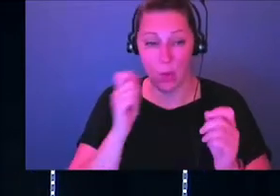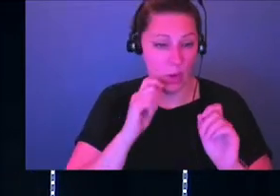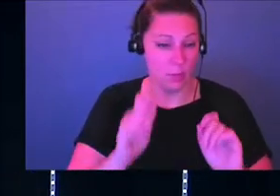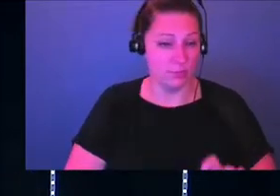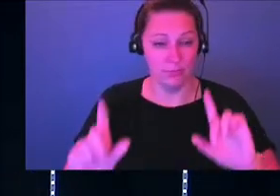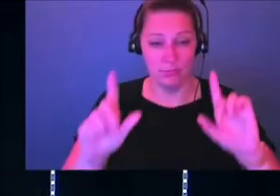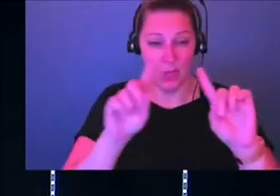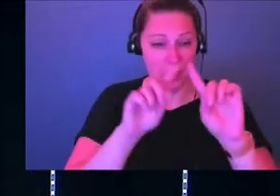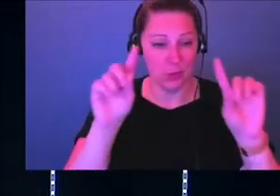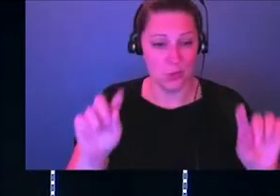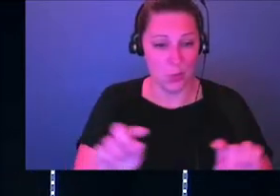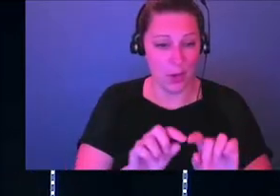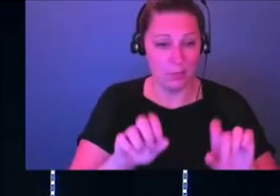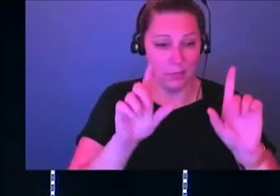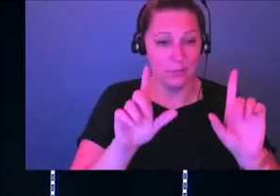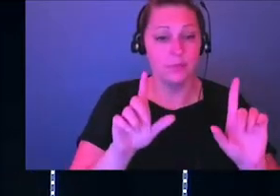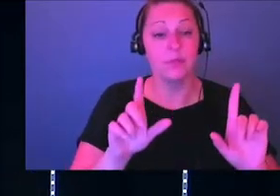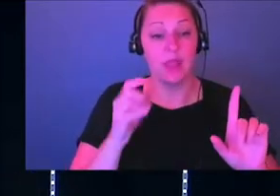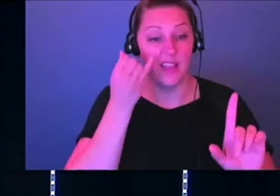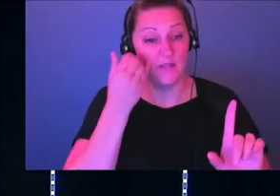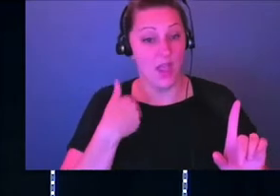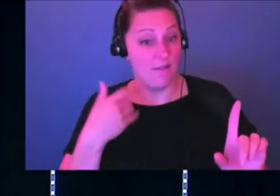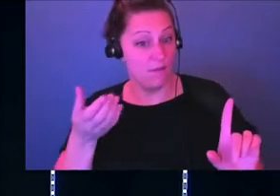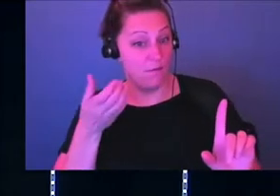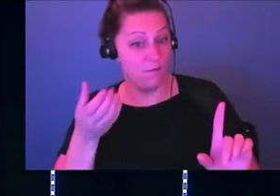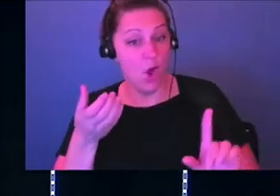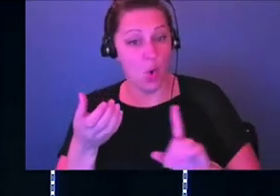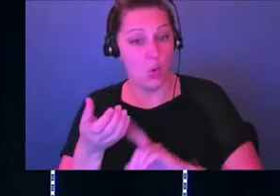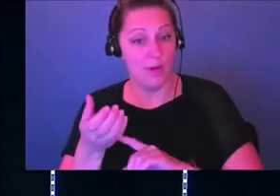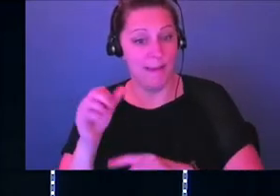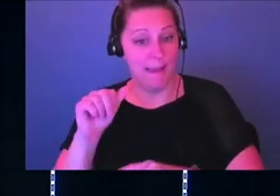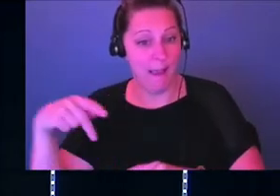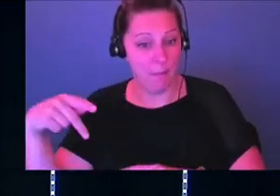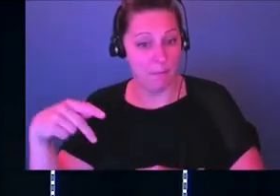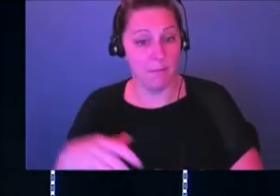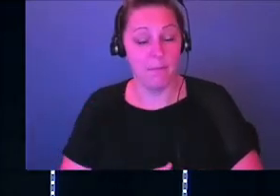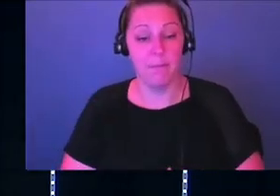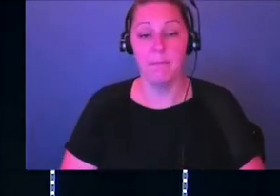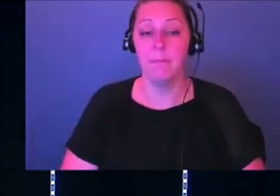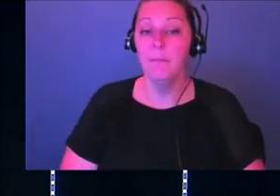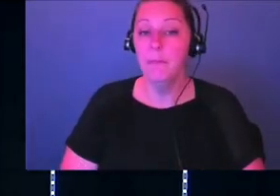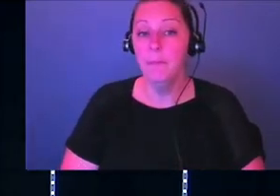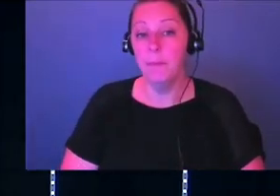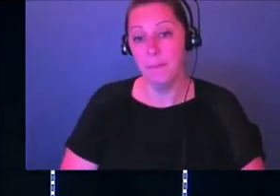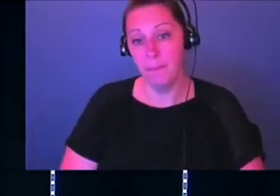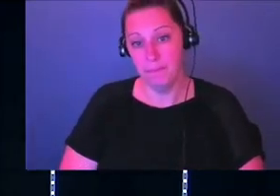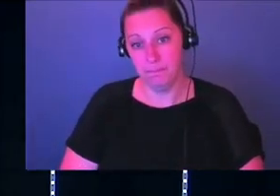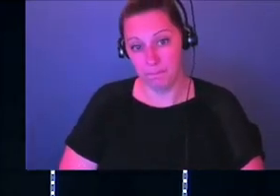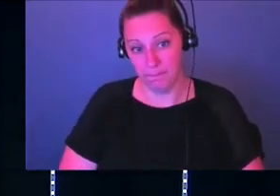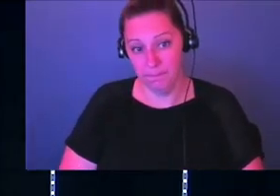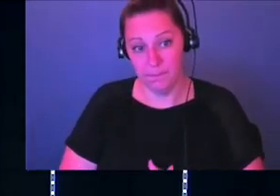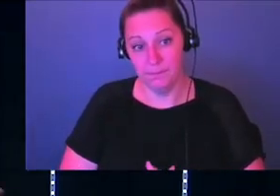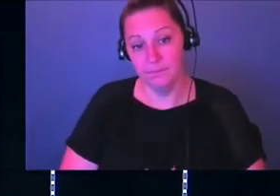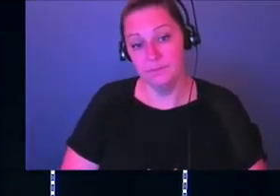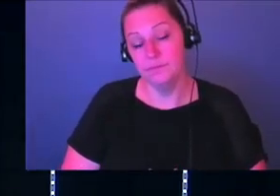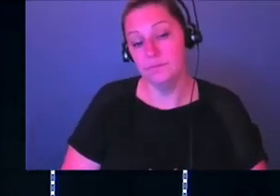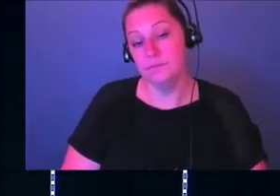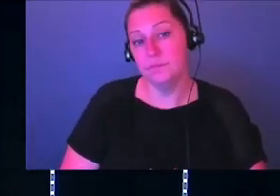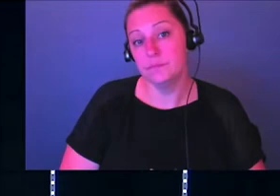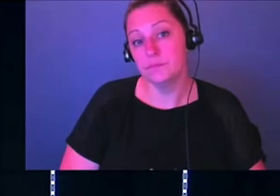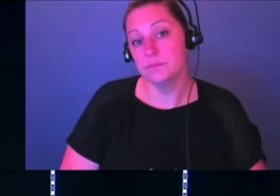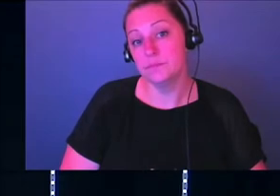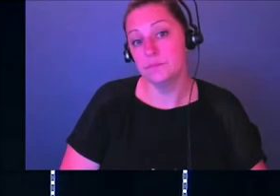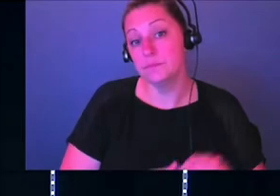screens, or you can follow along on your phone if you have the Bible app. But we're going to go through in the first point that we're going to talk through, if you're taking notes, is through